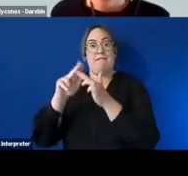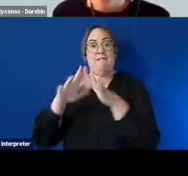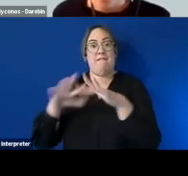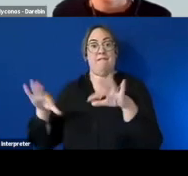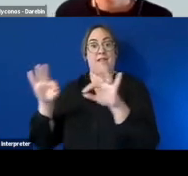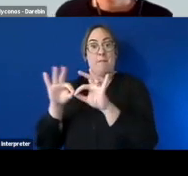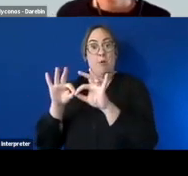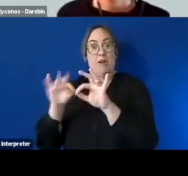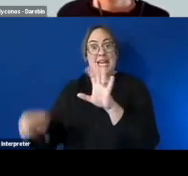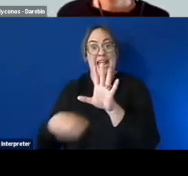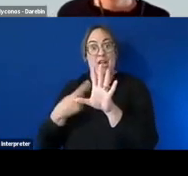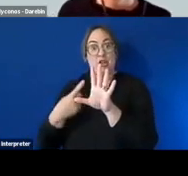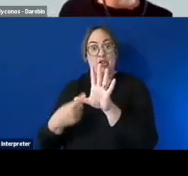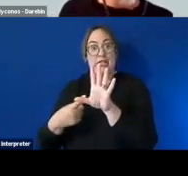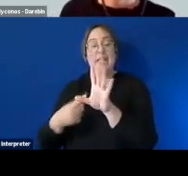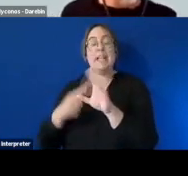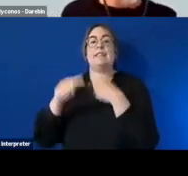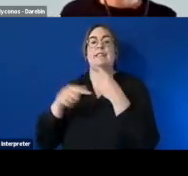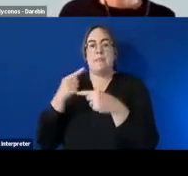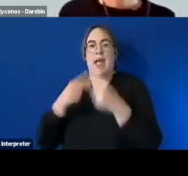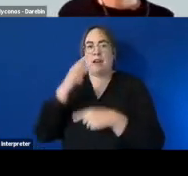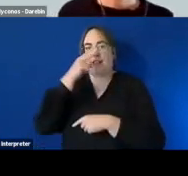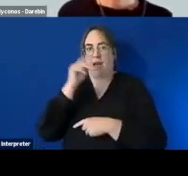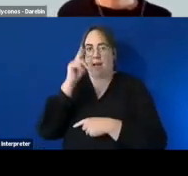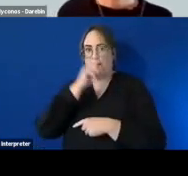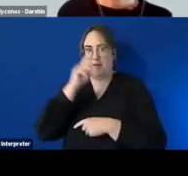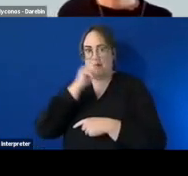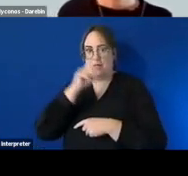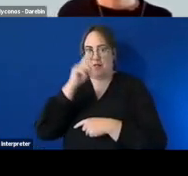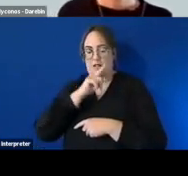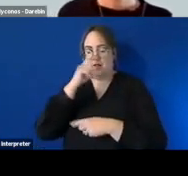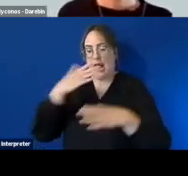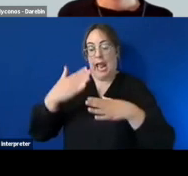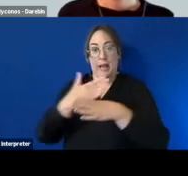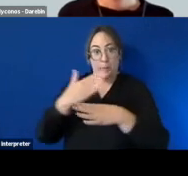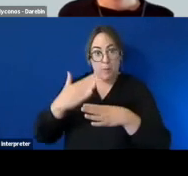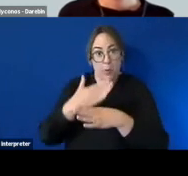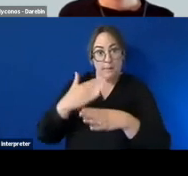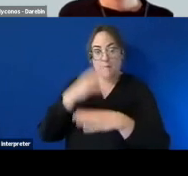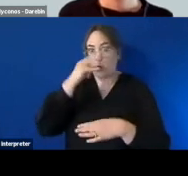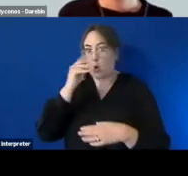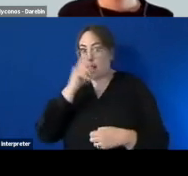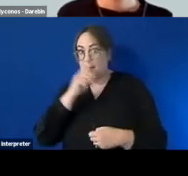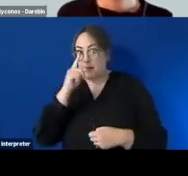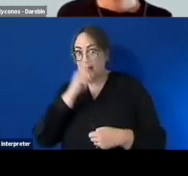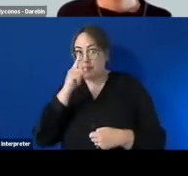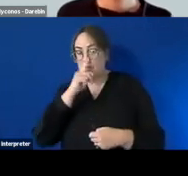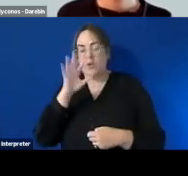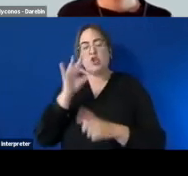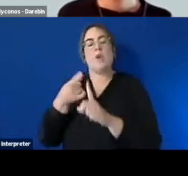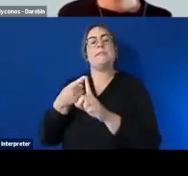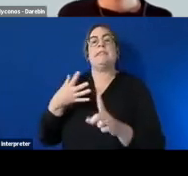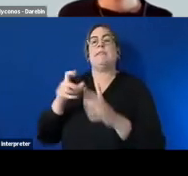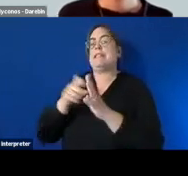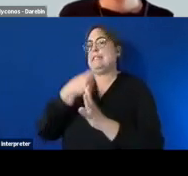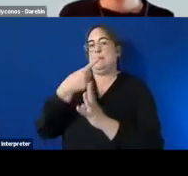uh which is entirely about young people about employment for young people it's not specifically about young people with disabilities